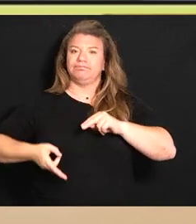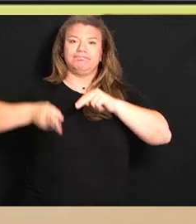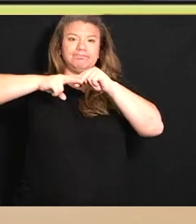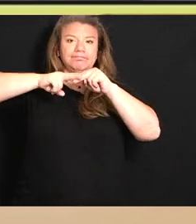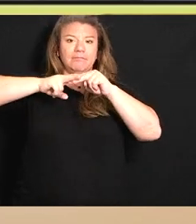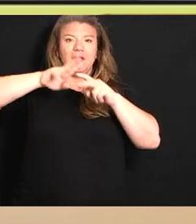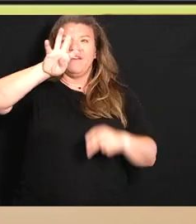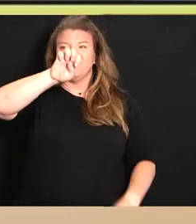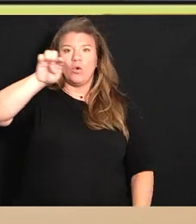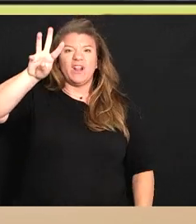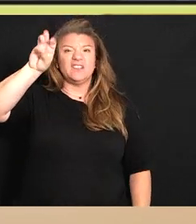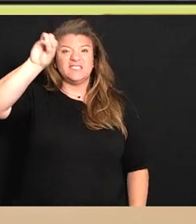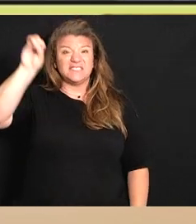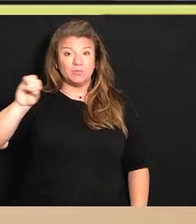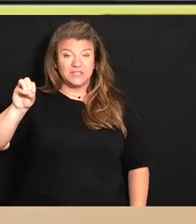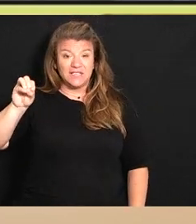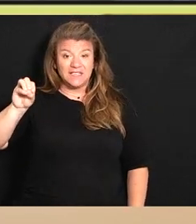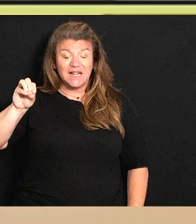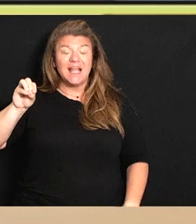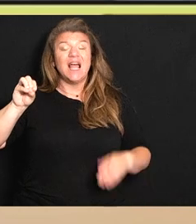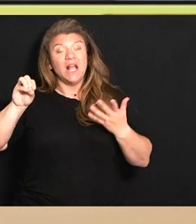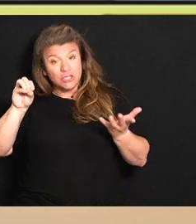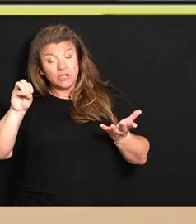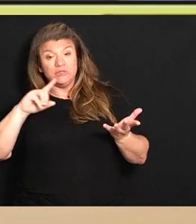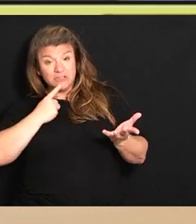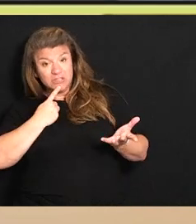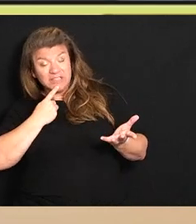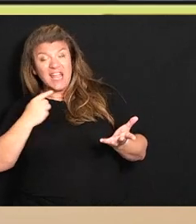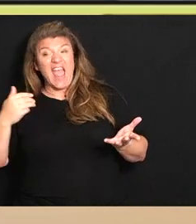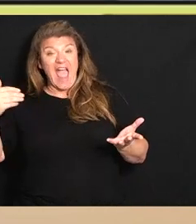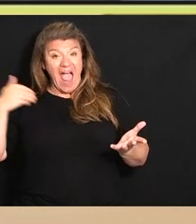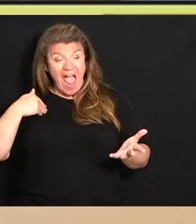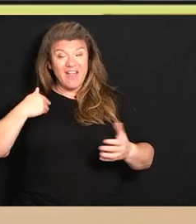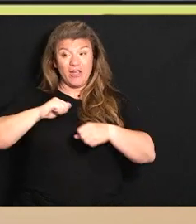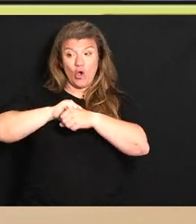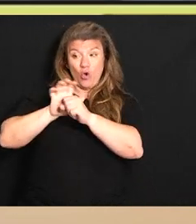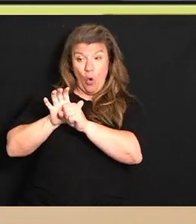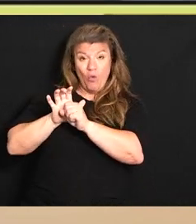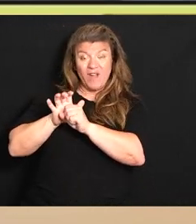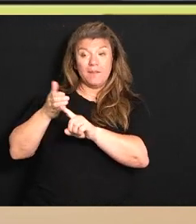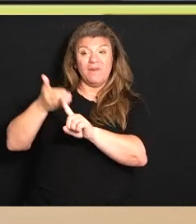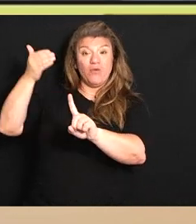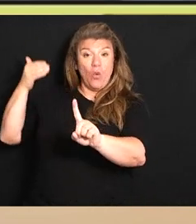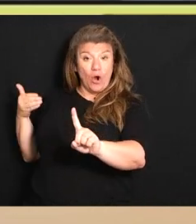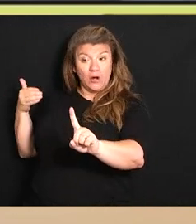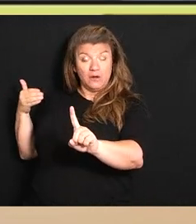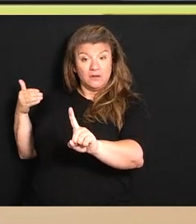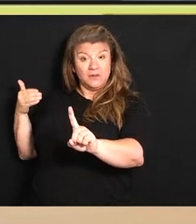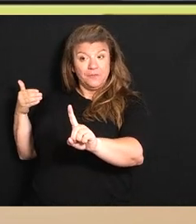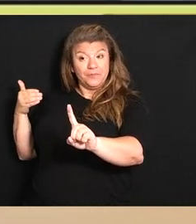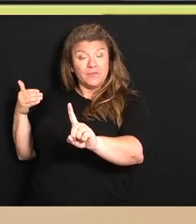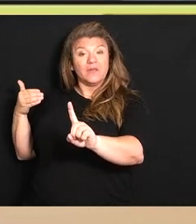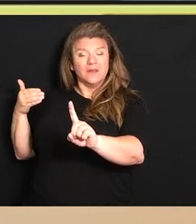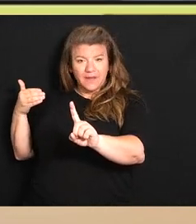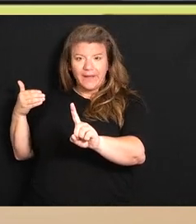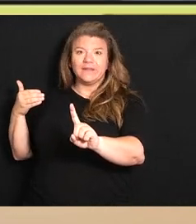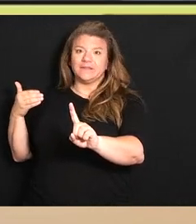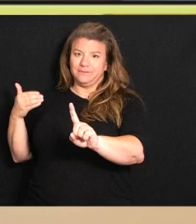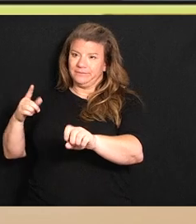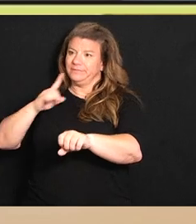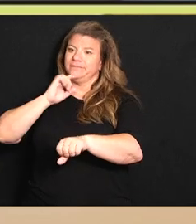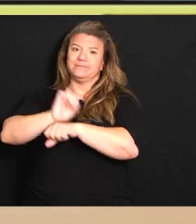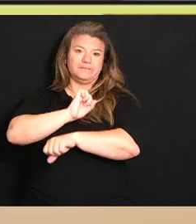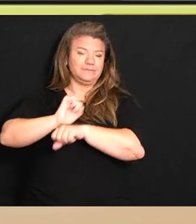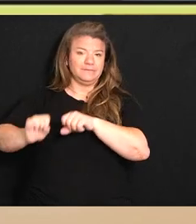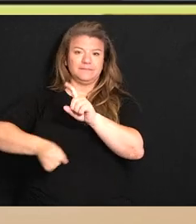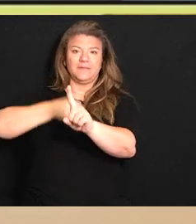to 60% so ultimately having had COVID before does absolutely impact